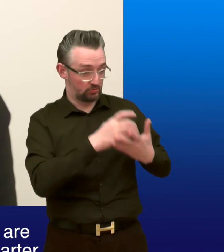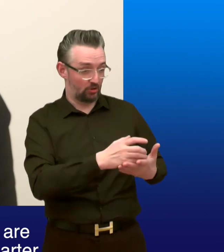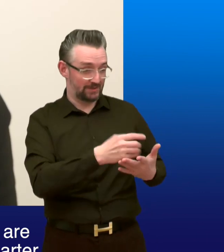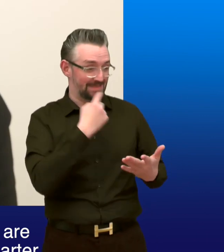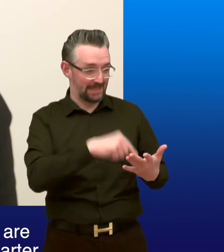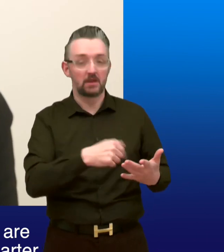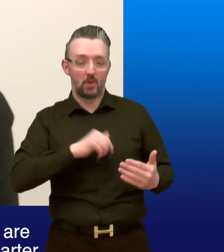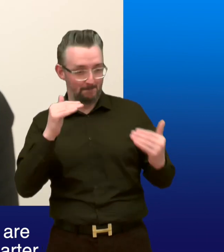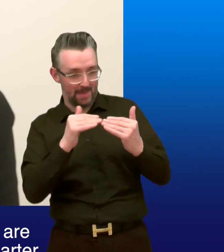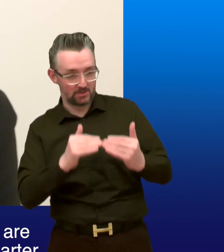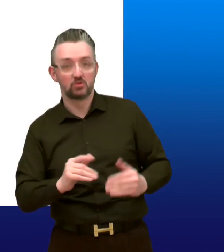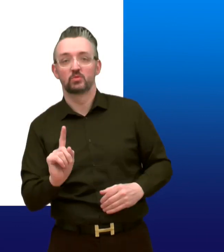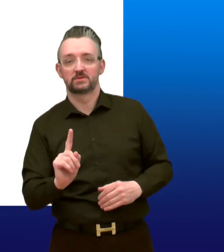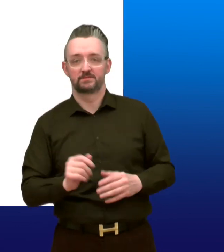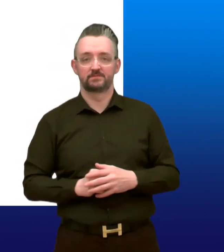commitments in our charter